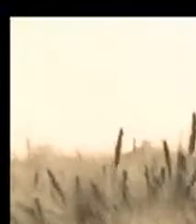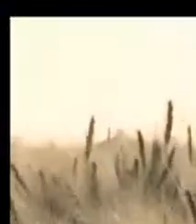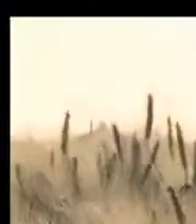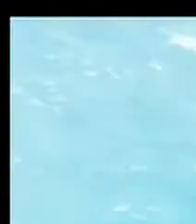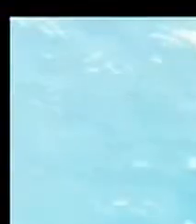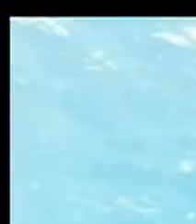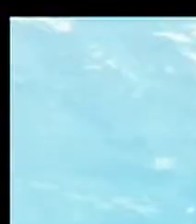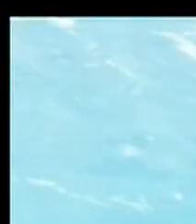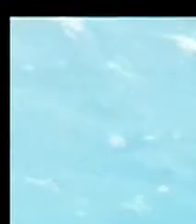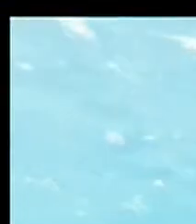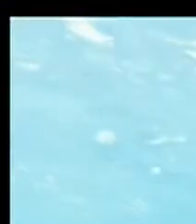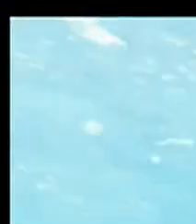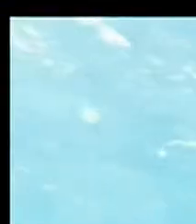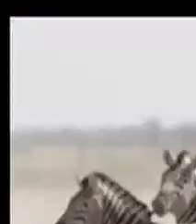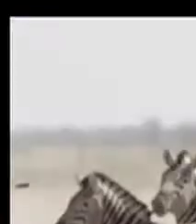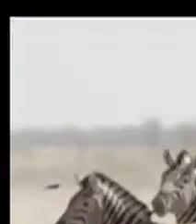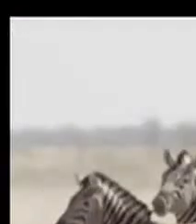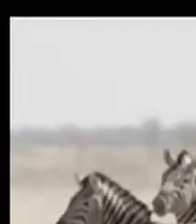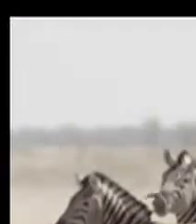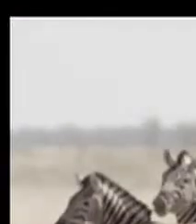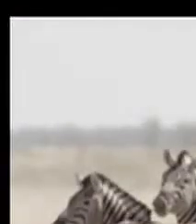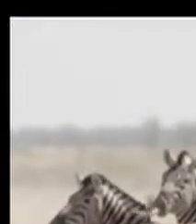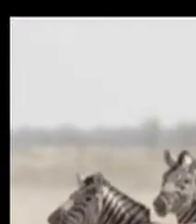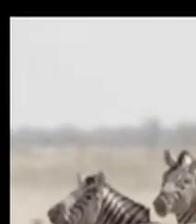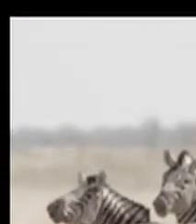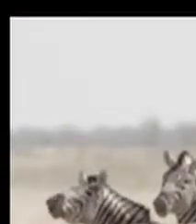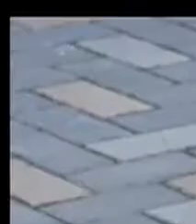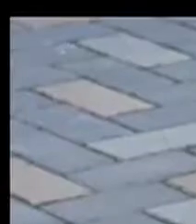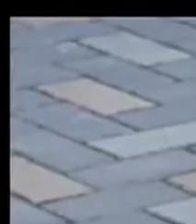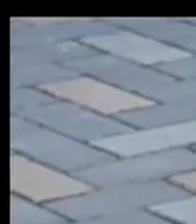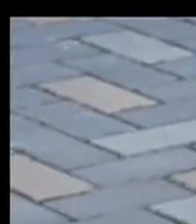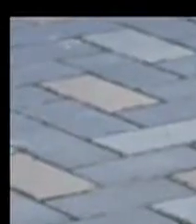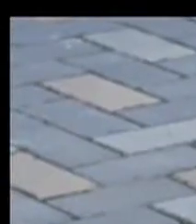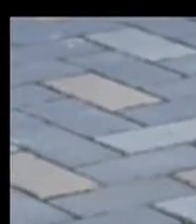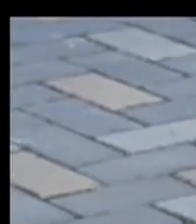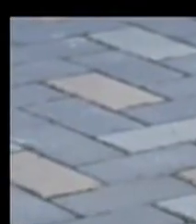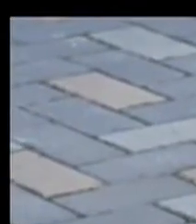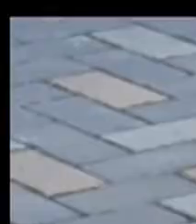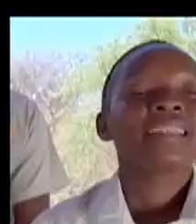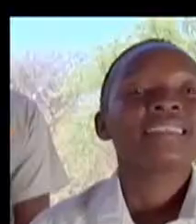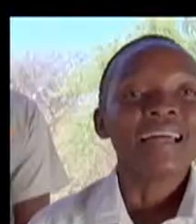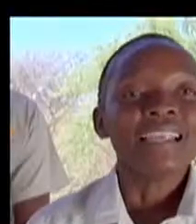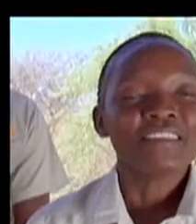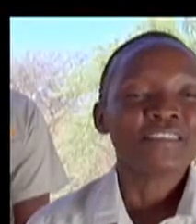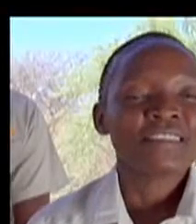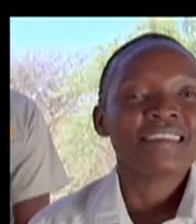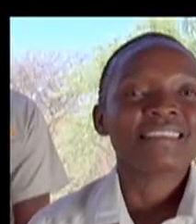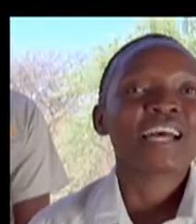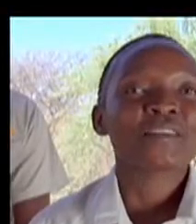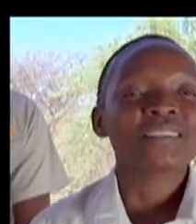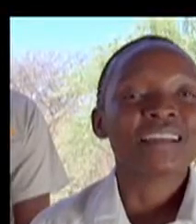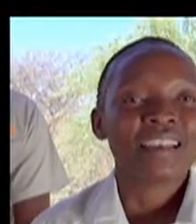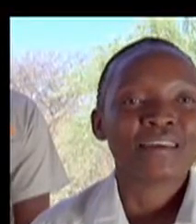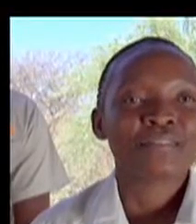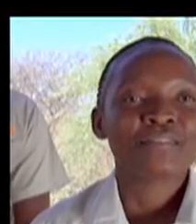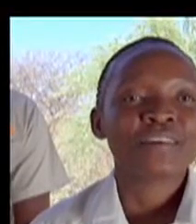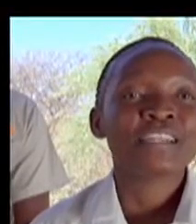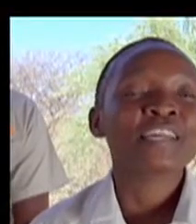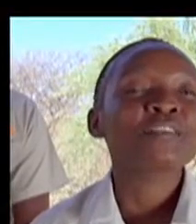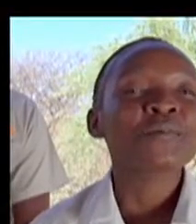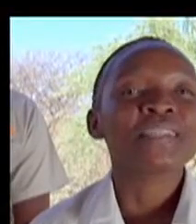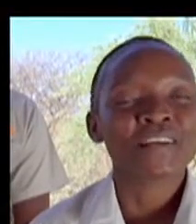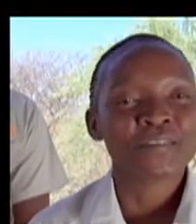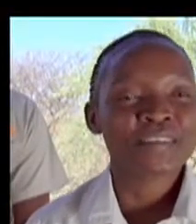Living things breathe, they adapt to the environment and they can feel. Non-living things are not alive